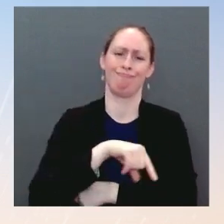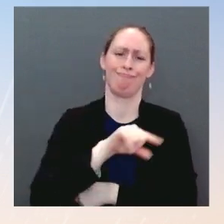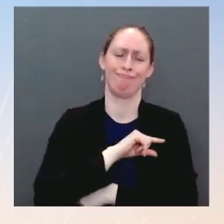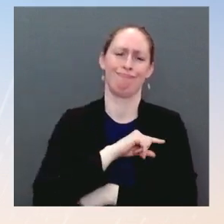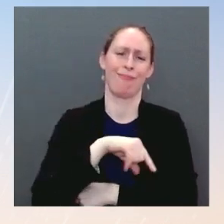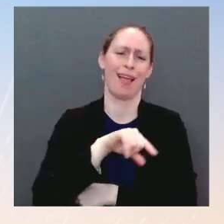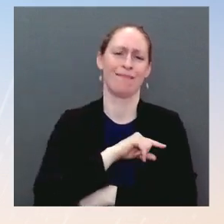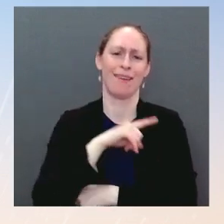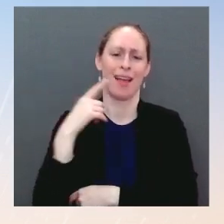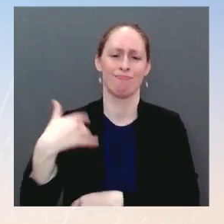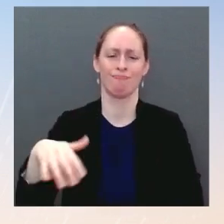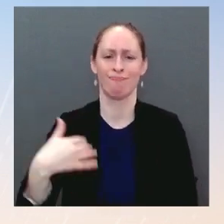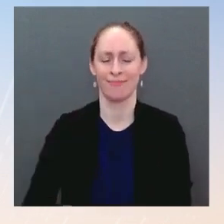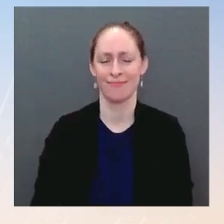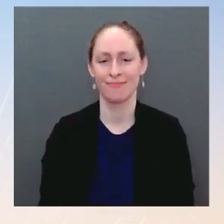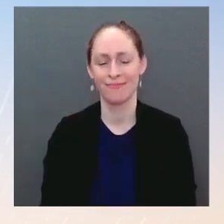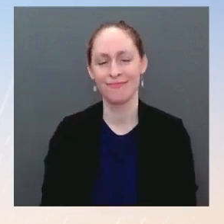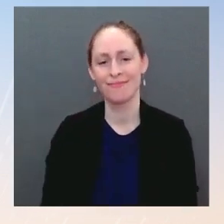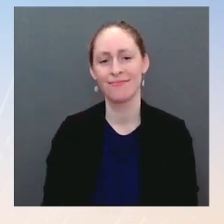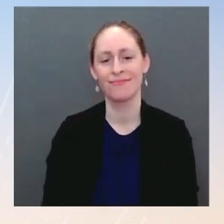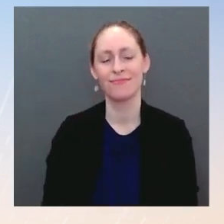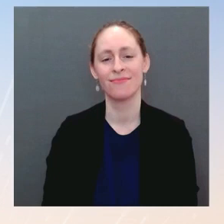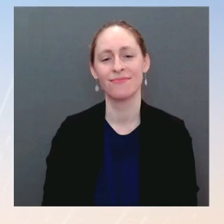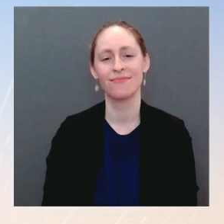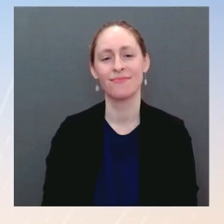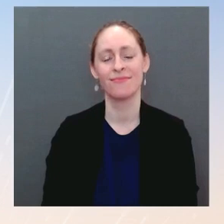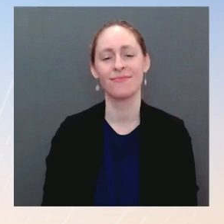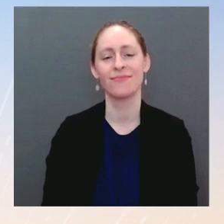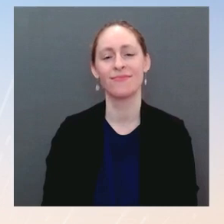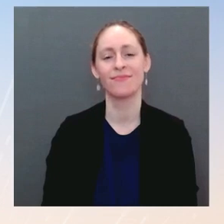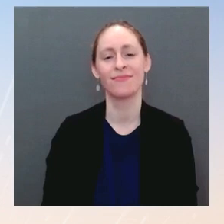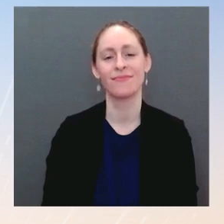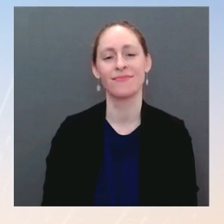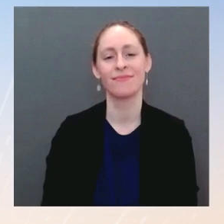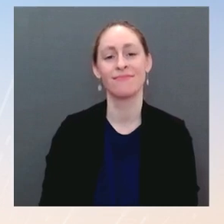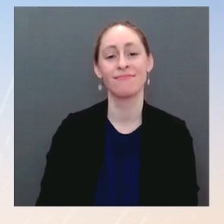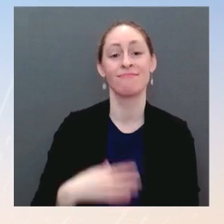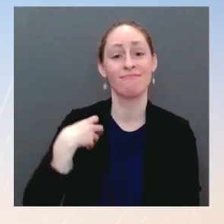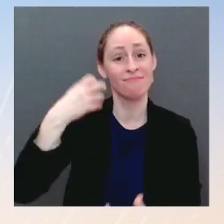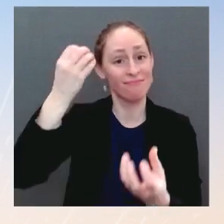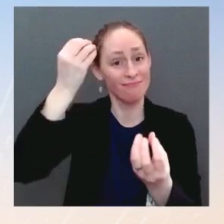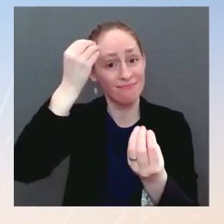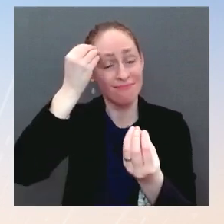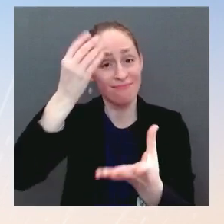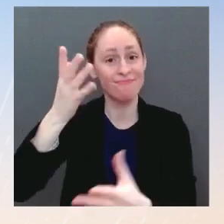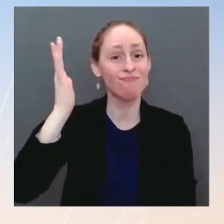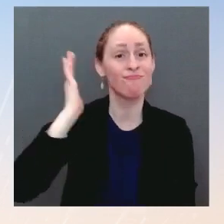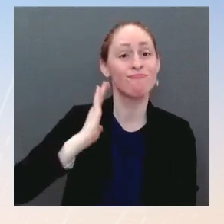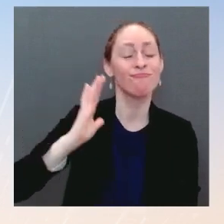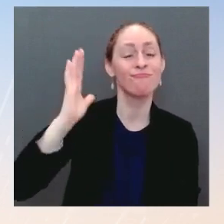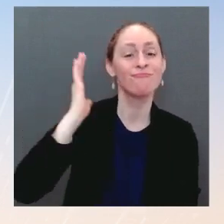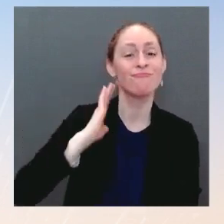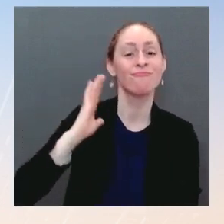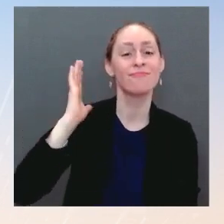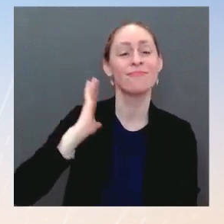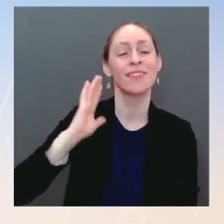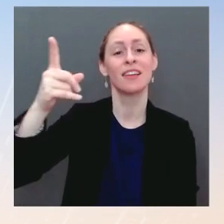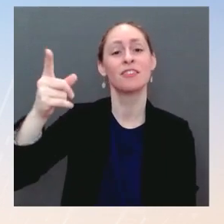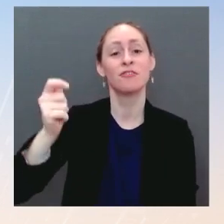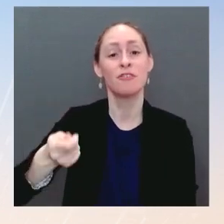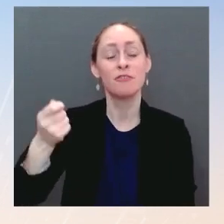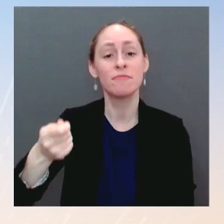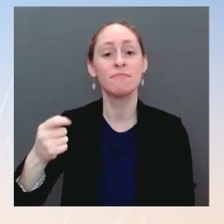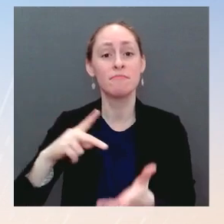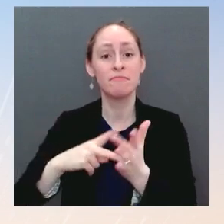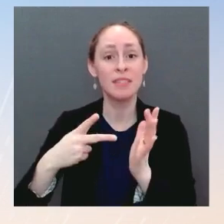being a judge in the past certainly could make a great justice. That's not a prerequisite for him either. So he will look at a broad array of candidates. Can I just ask a foreign